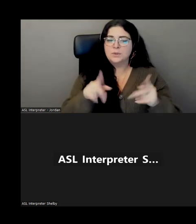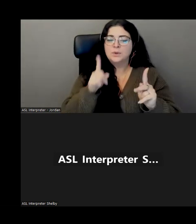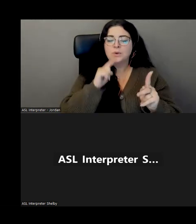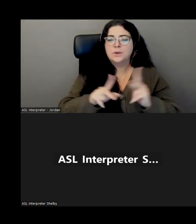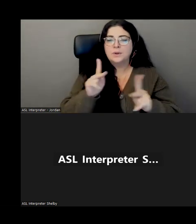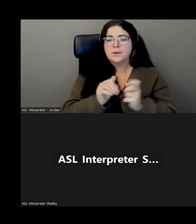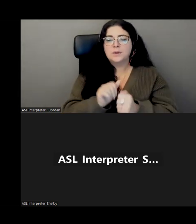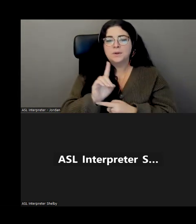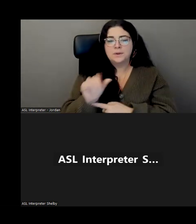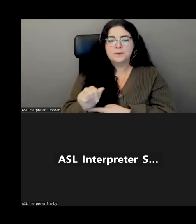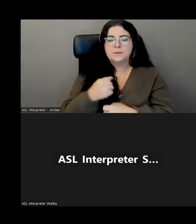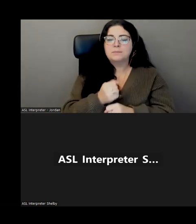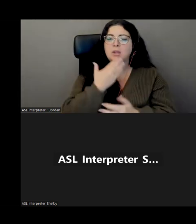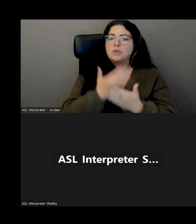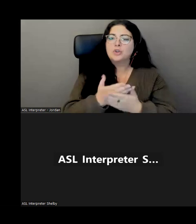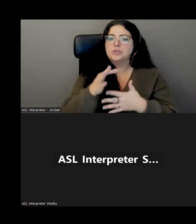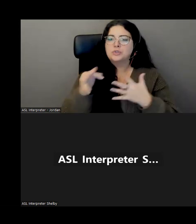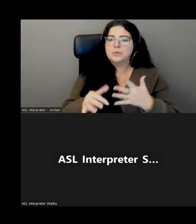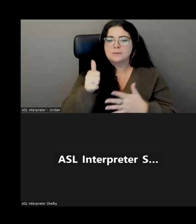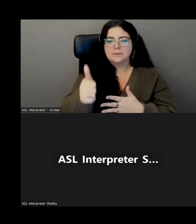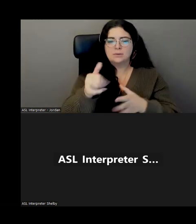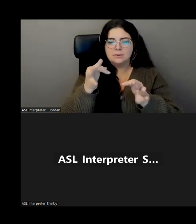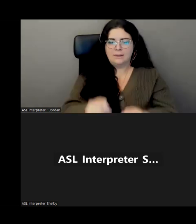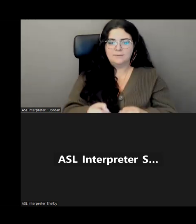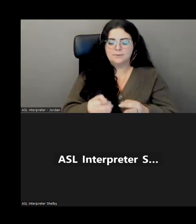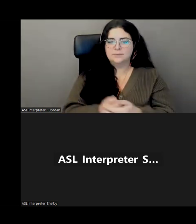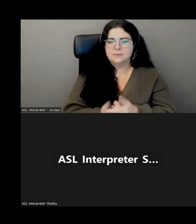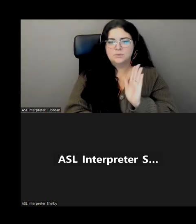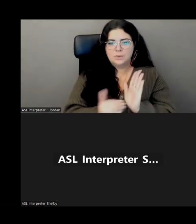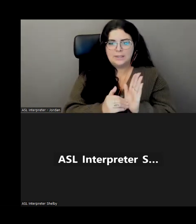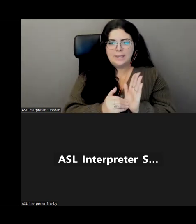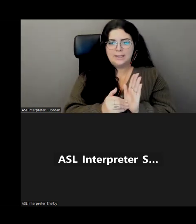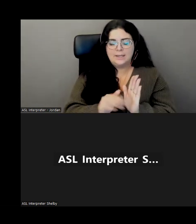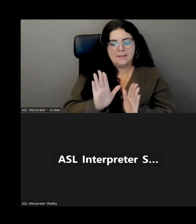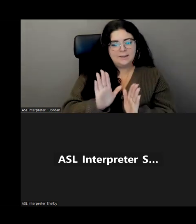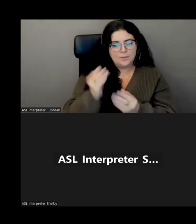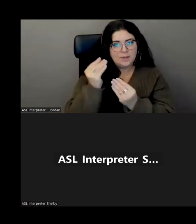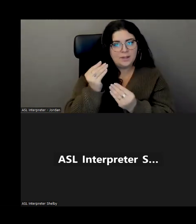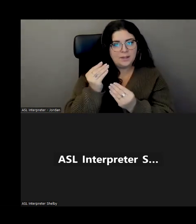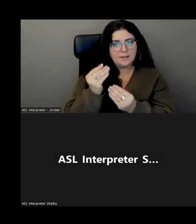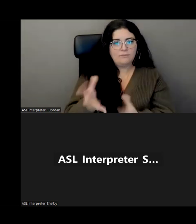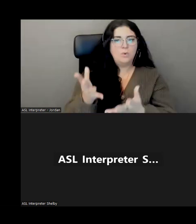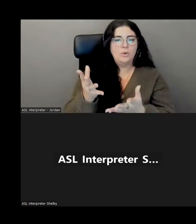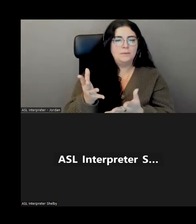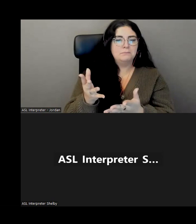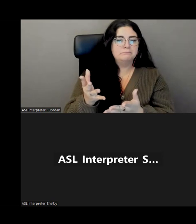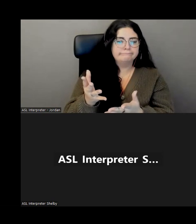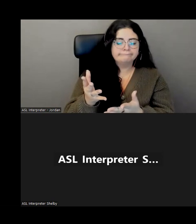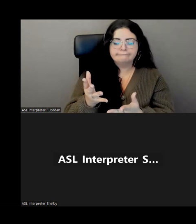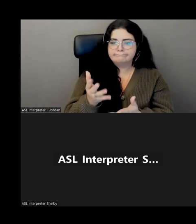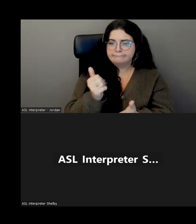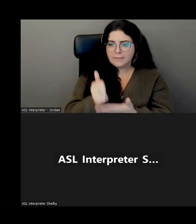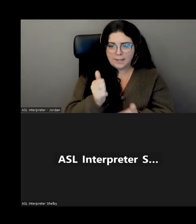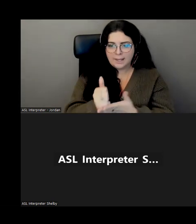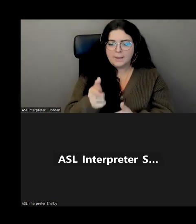to make informed choices about their lives. So, again, it's the informed choices, the choices lay in the hands of people with